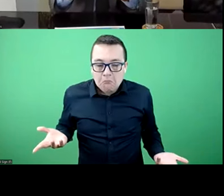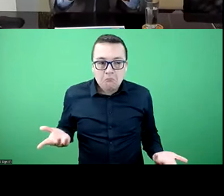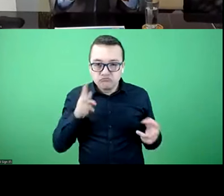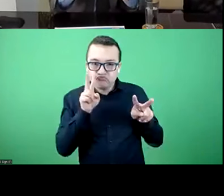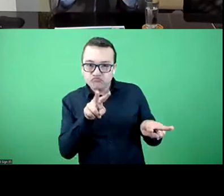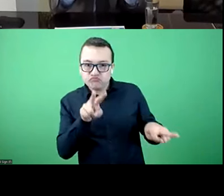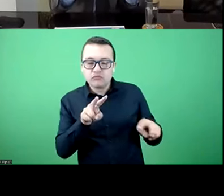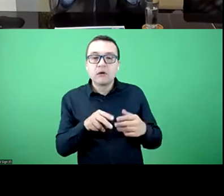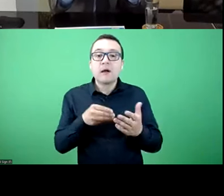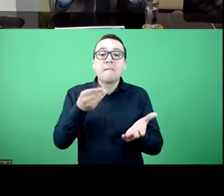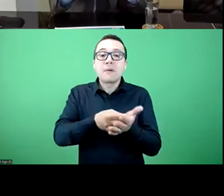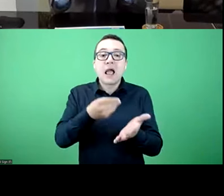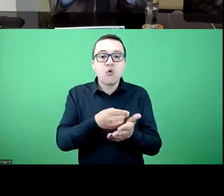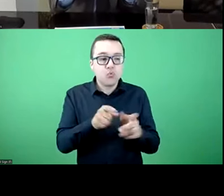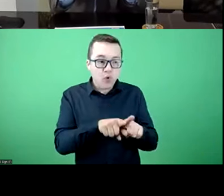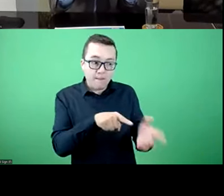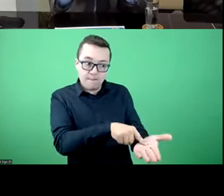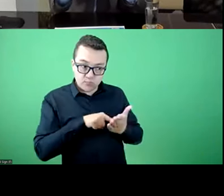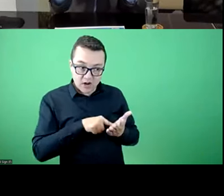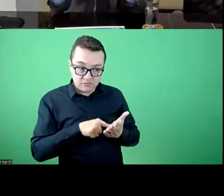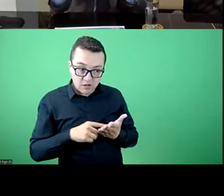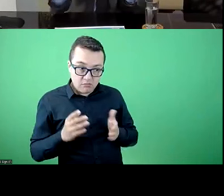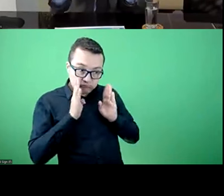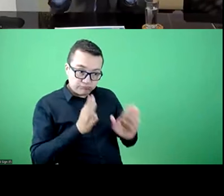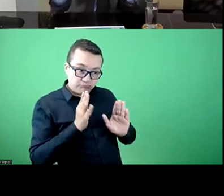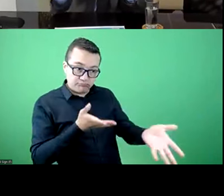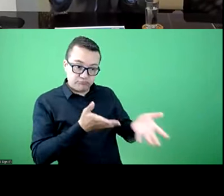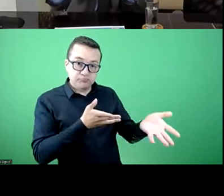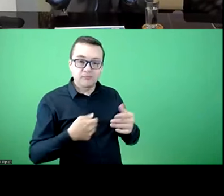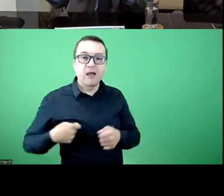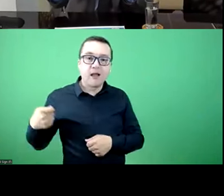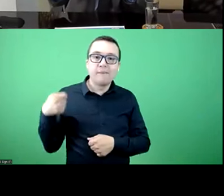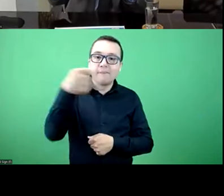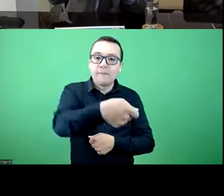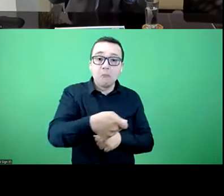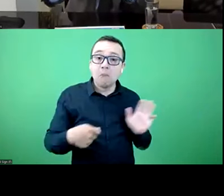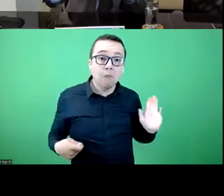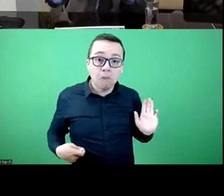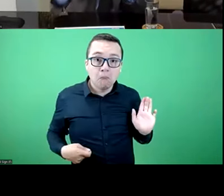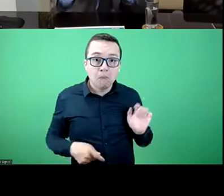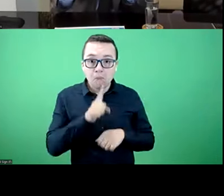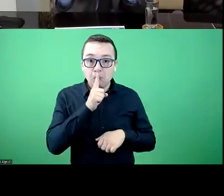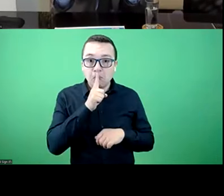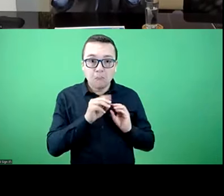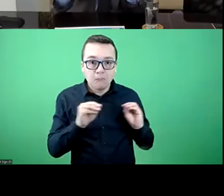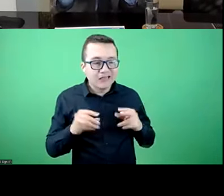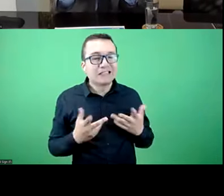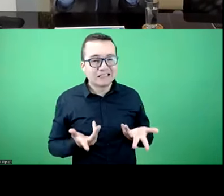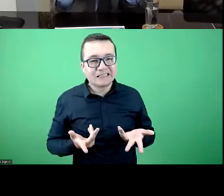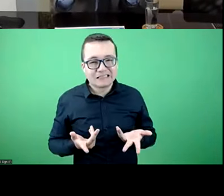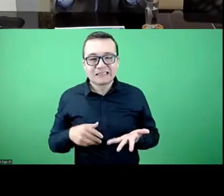results-driven payments? words, so clearly, and others, so clearly, this is something